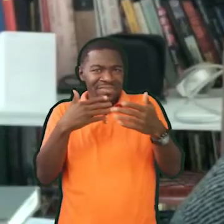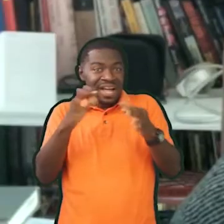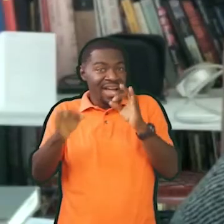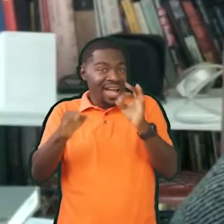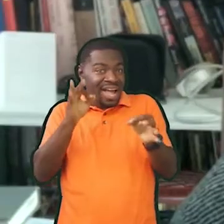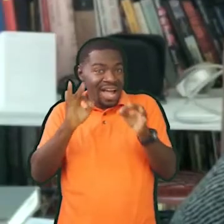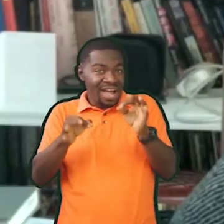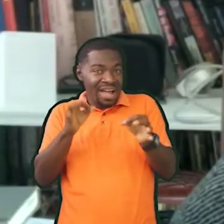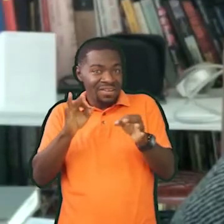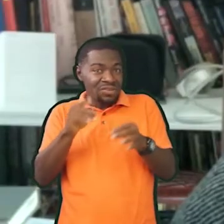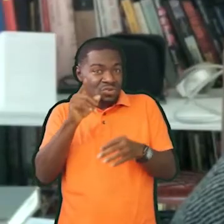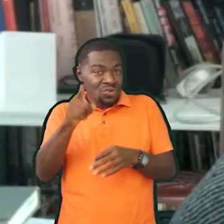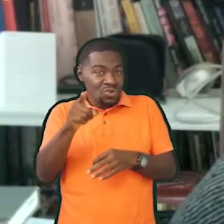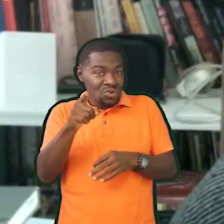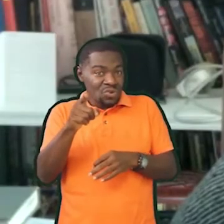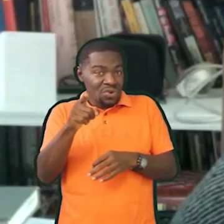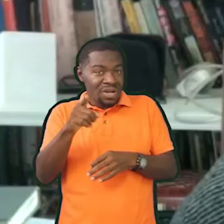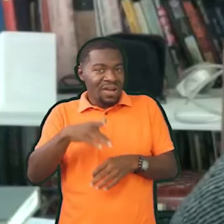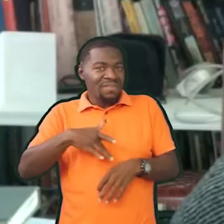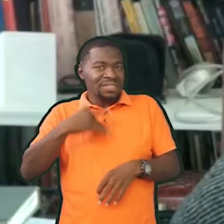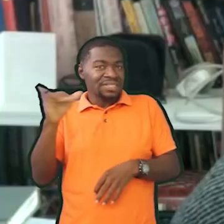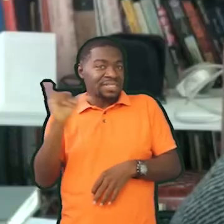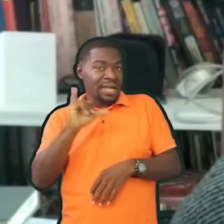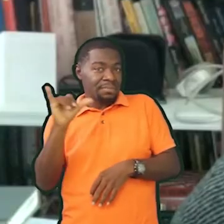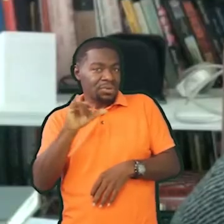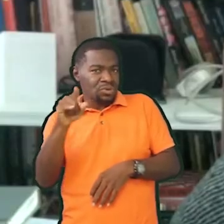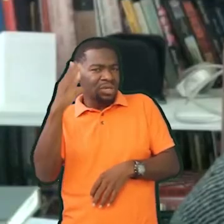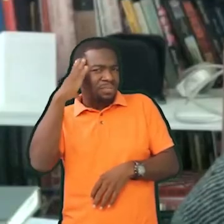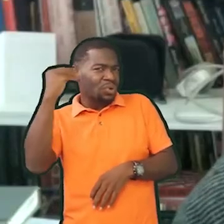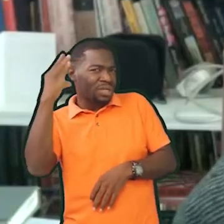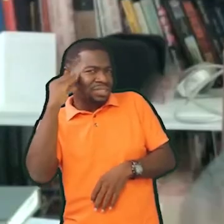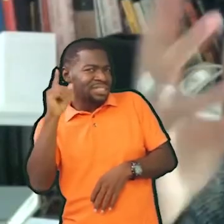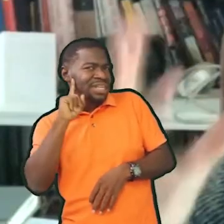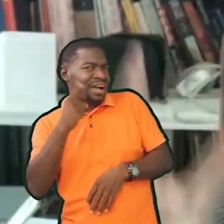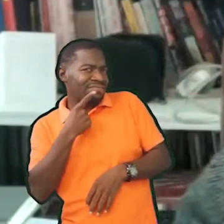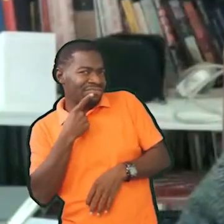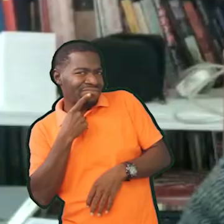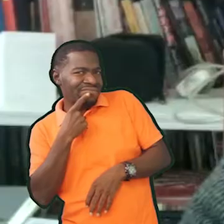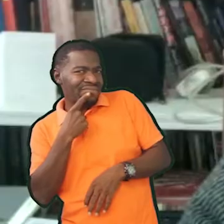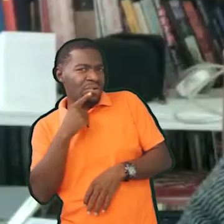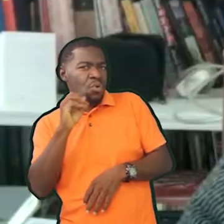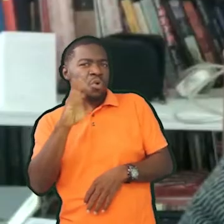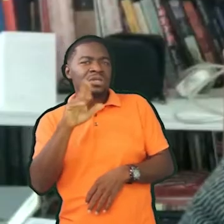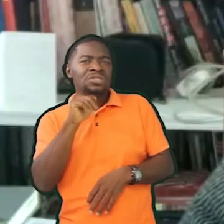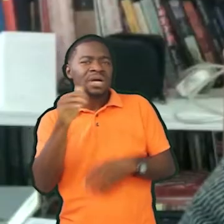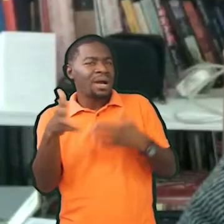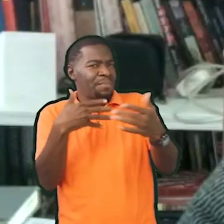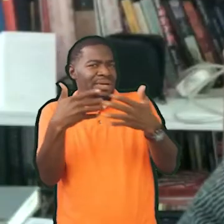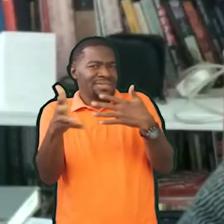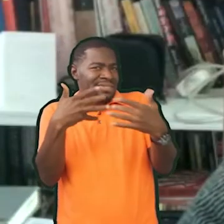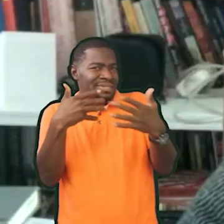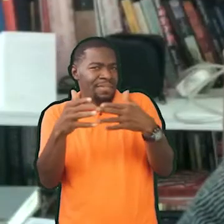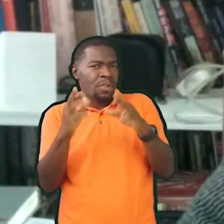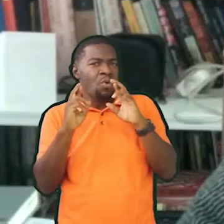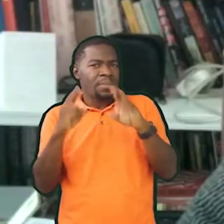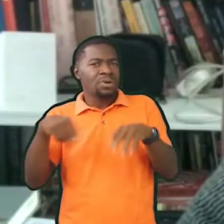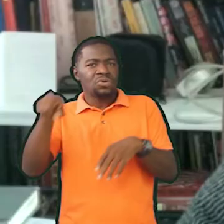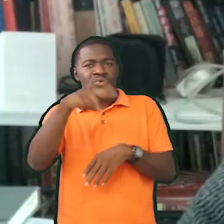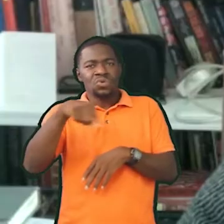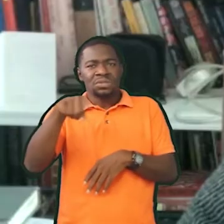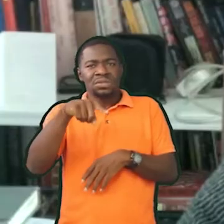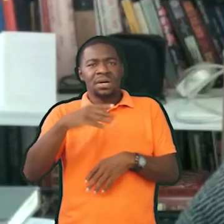You know, whether or not you can relate to deafness. I hope that you